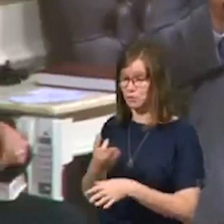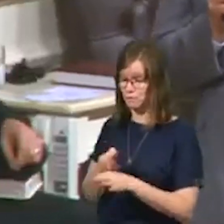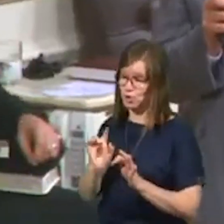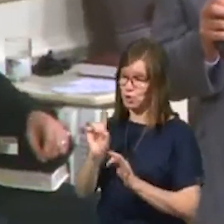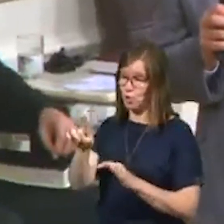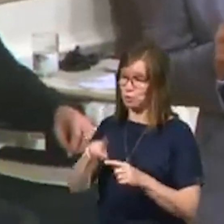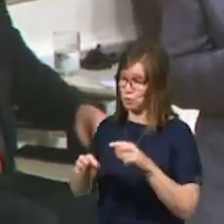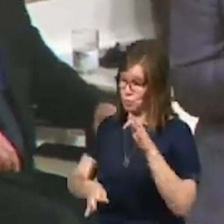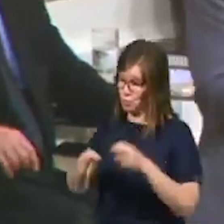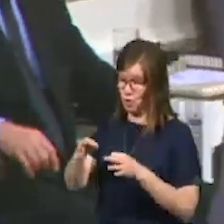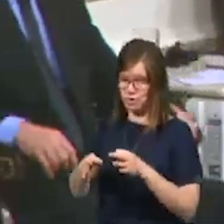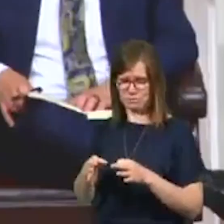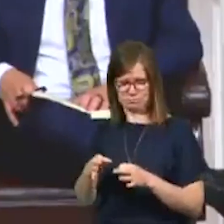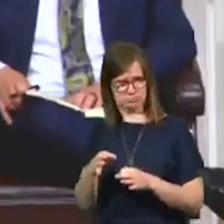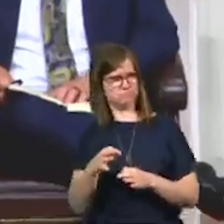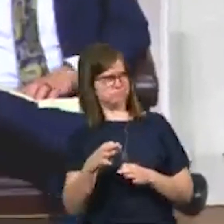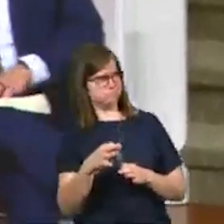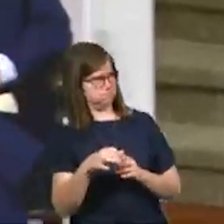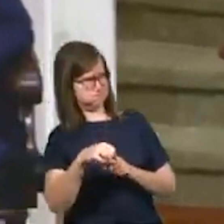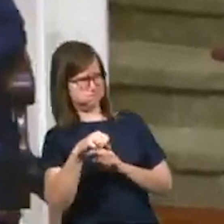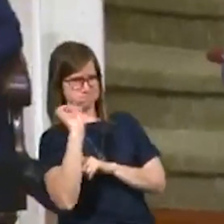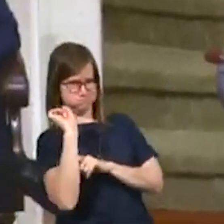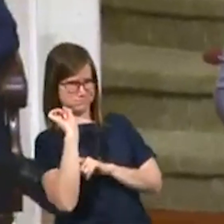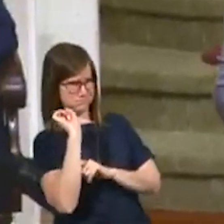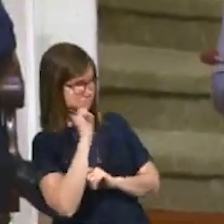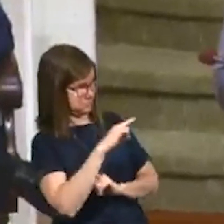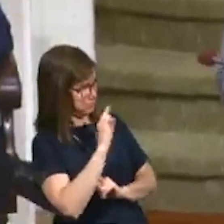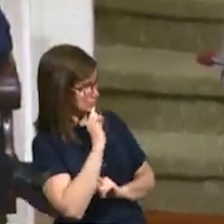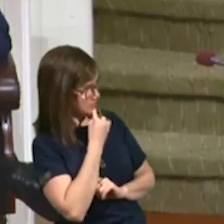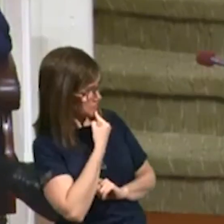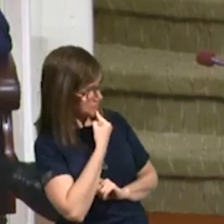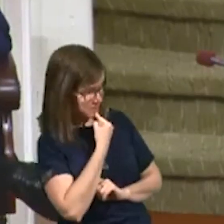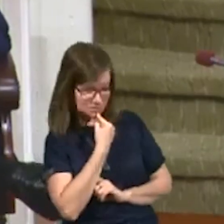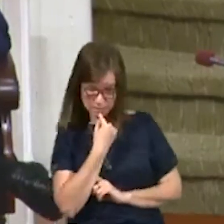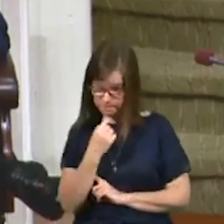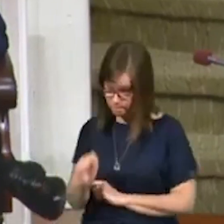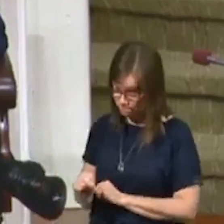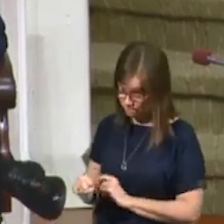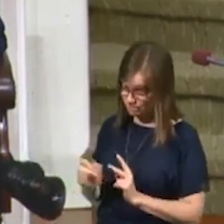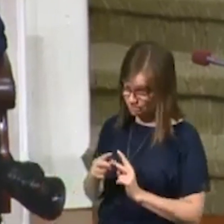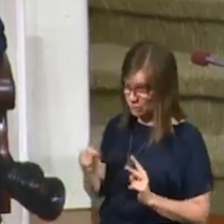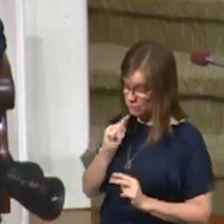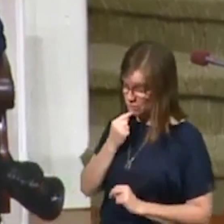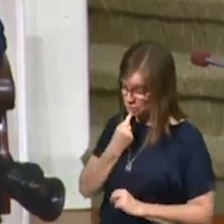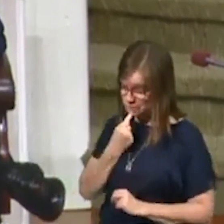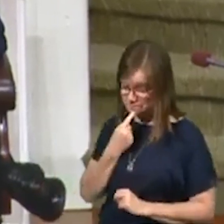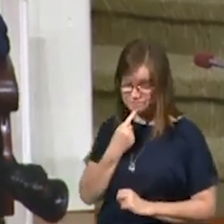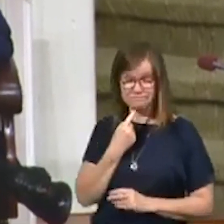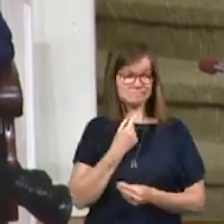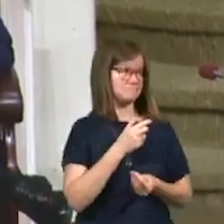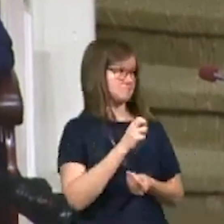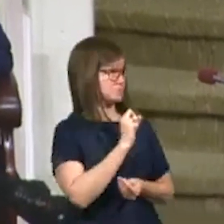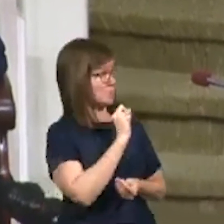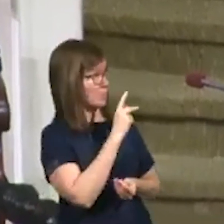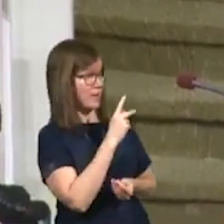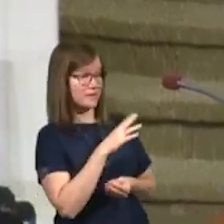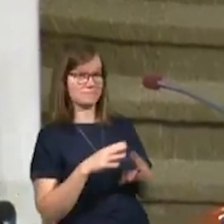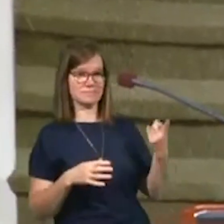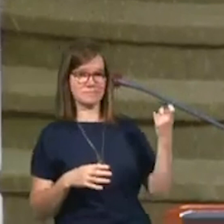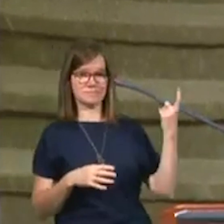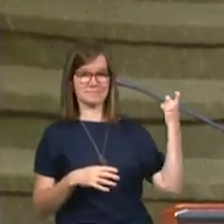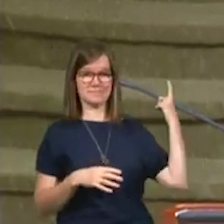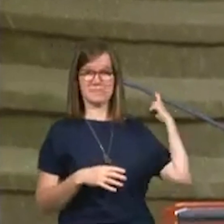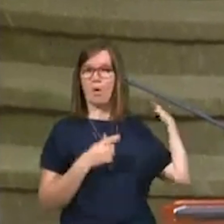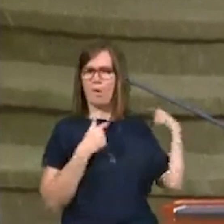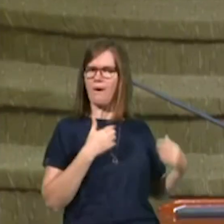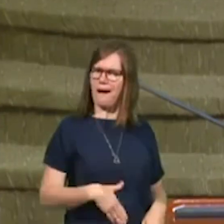to court. You're free. And I thought, whoa, wait a minute. And I said, are you serious? She said, very serious. I said, okay. Off she went. Now, I